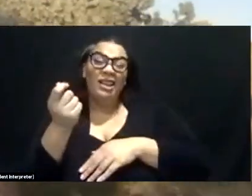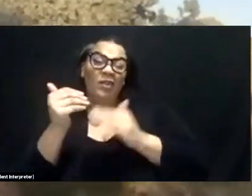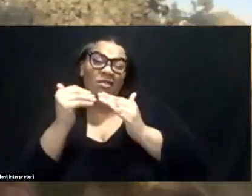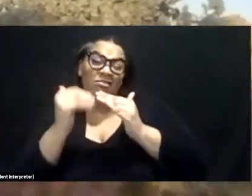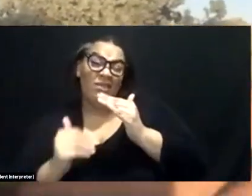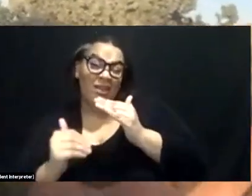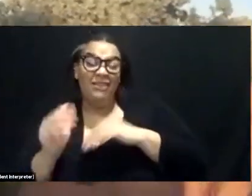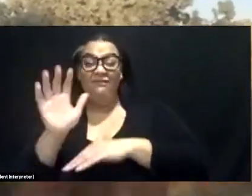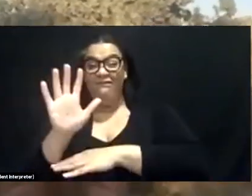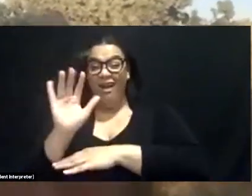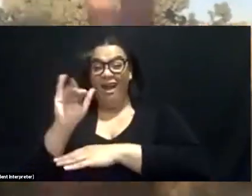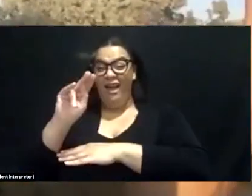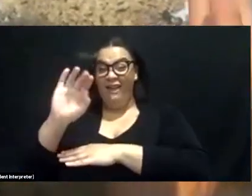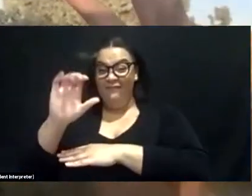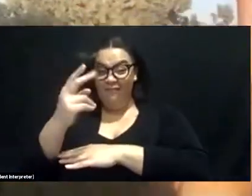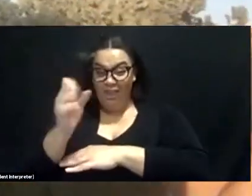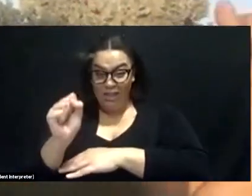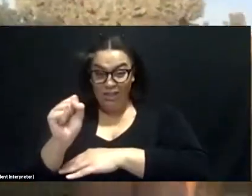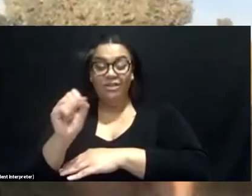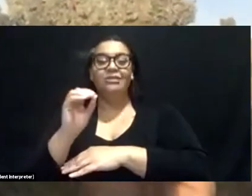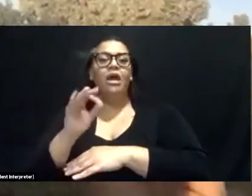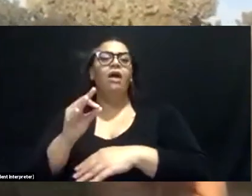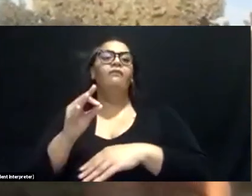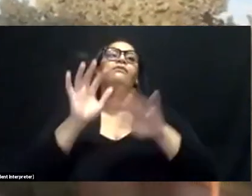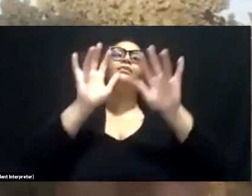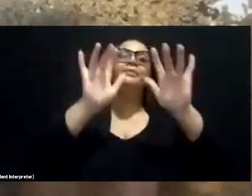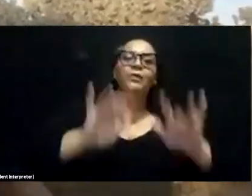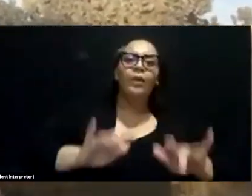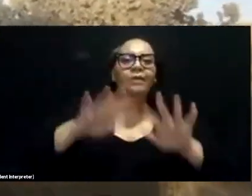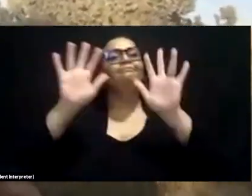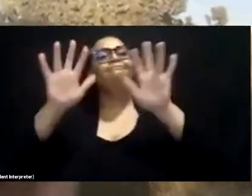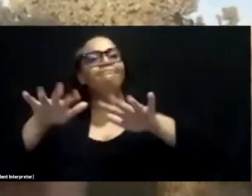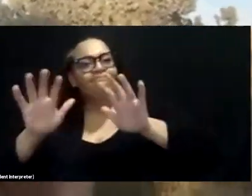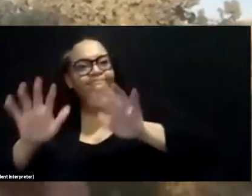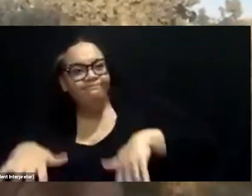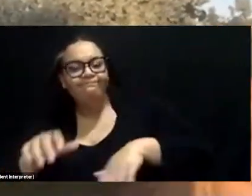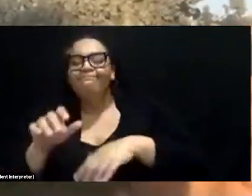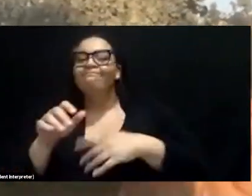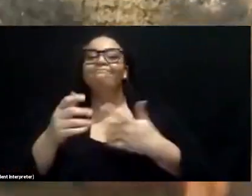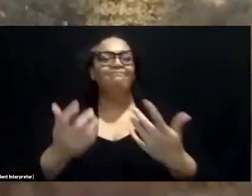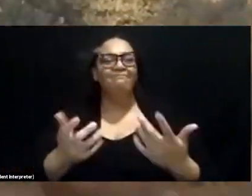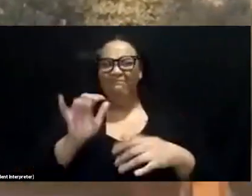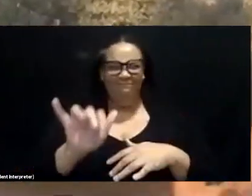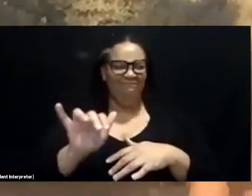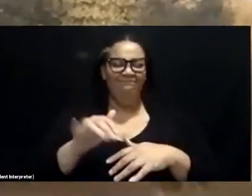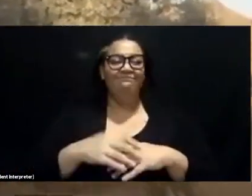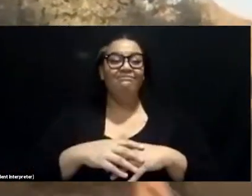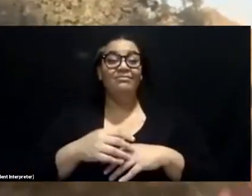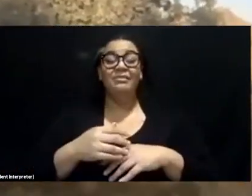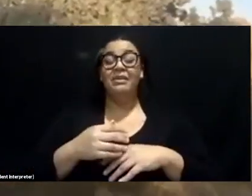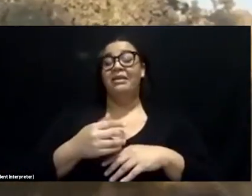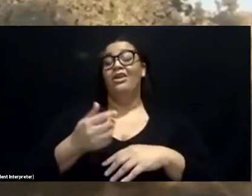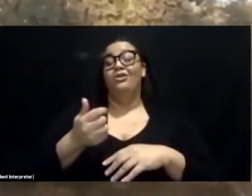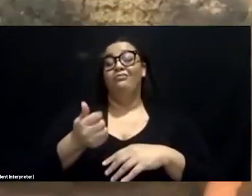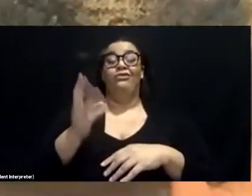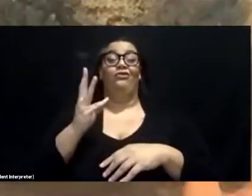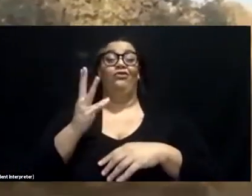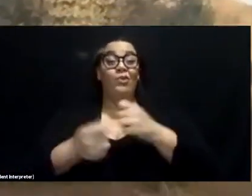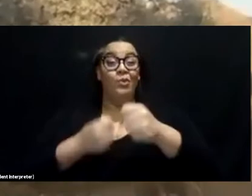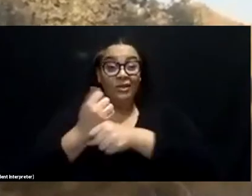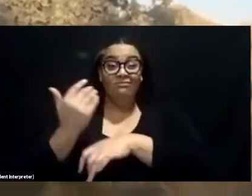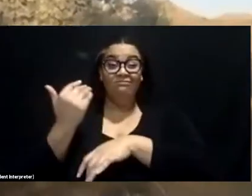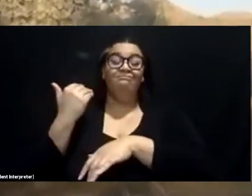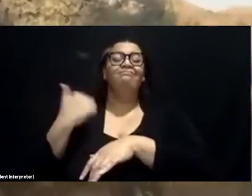of moisture of rain or snow per year. The past few years, we've gotten more than average